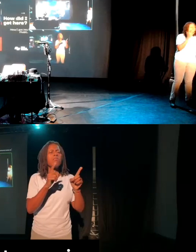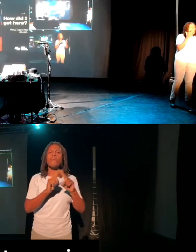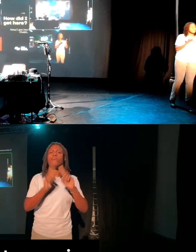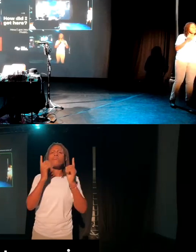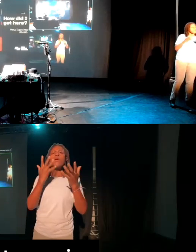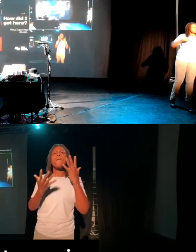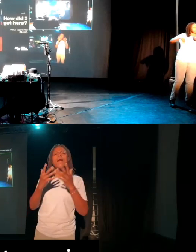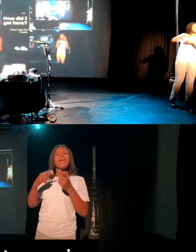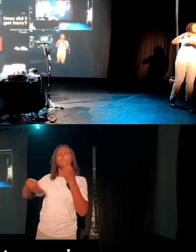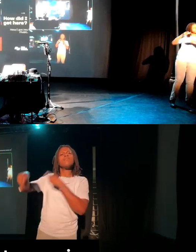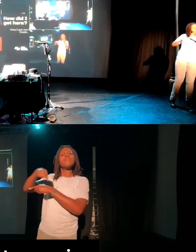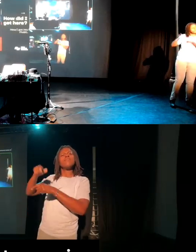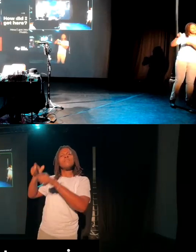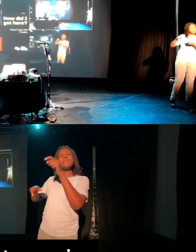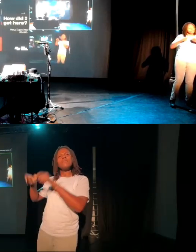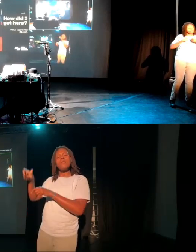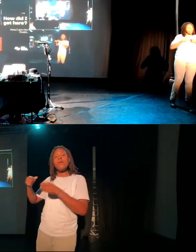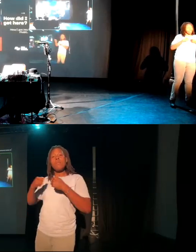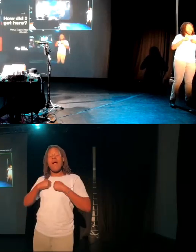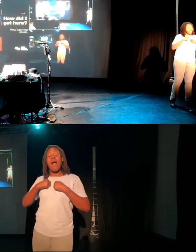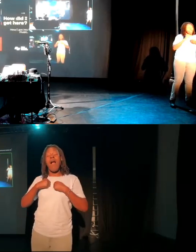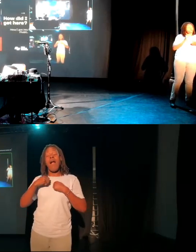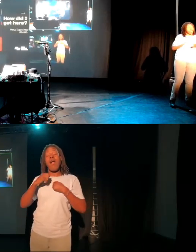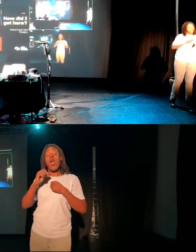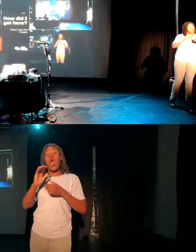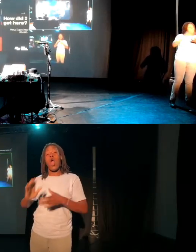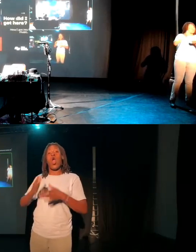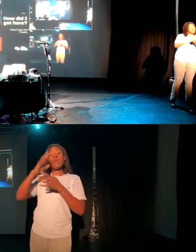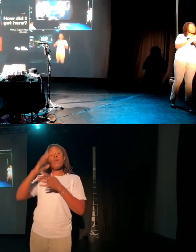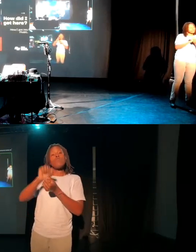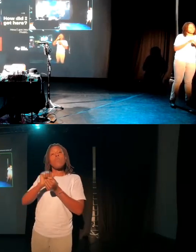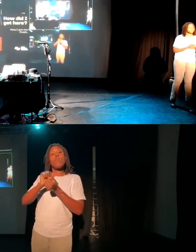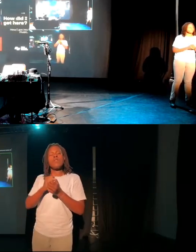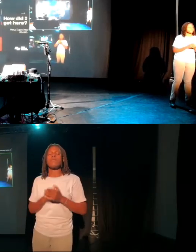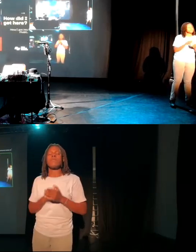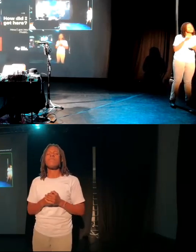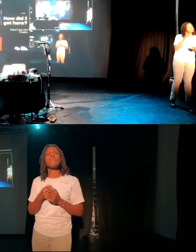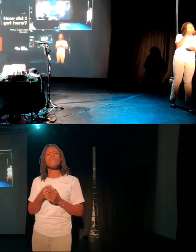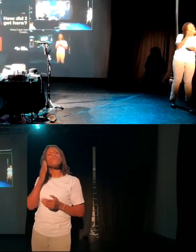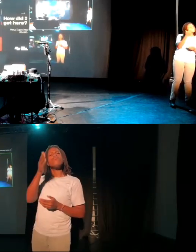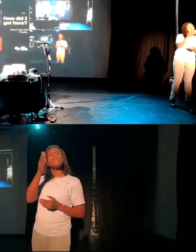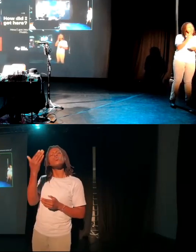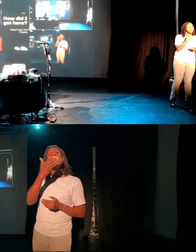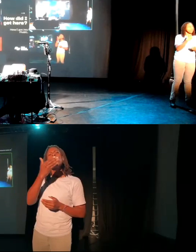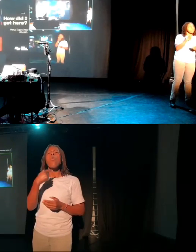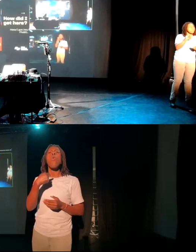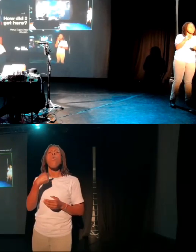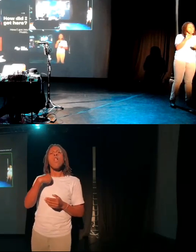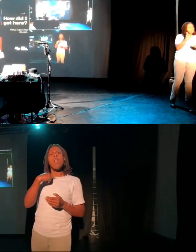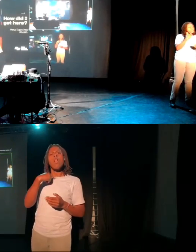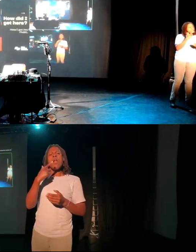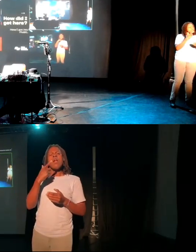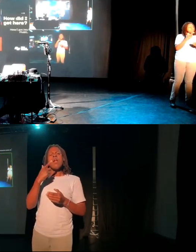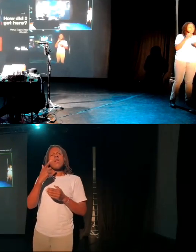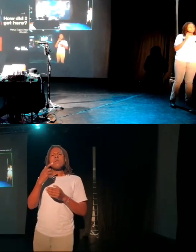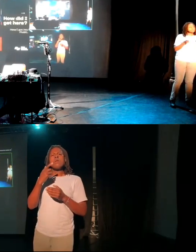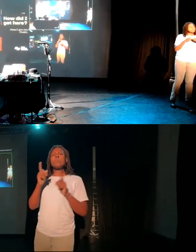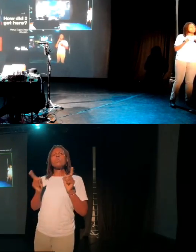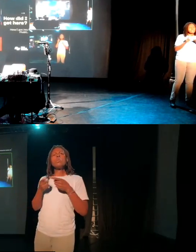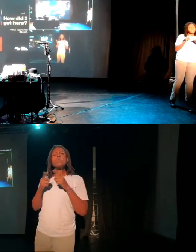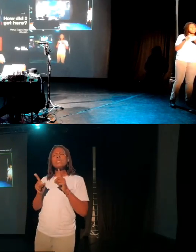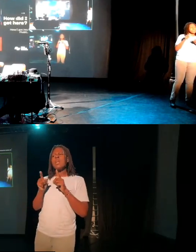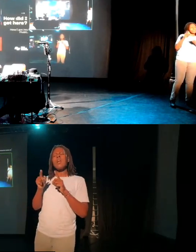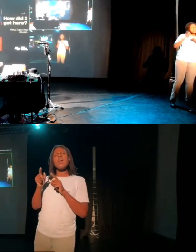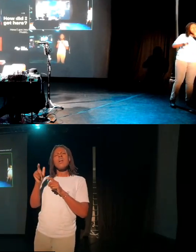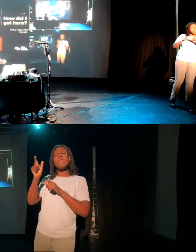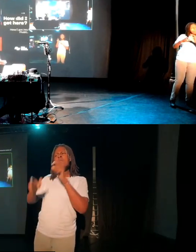So that was one of my very earliest music memories. And I remember going through school and just feeling like music was something that was happening for other people in a way that it wasn't for me.